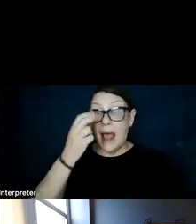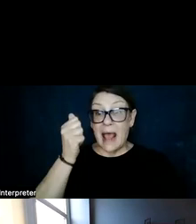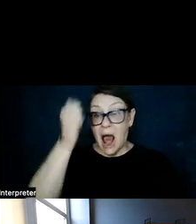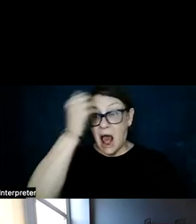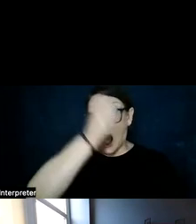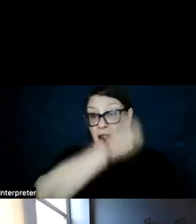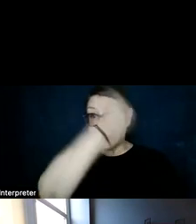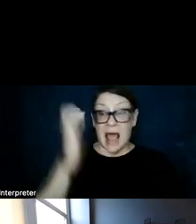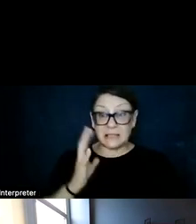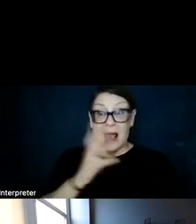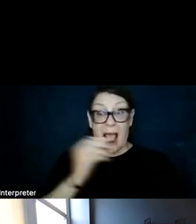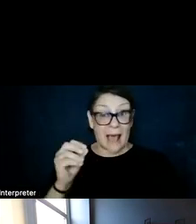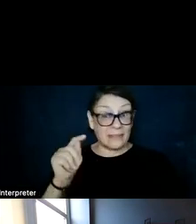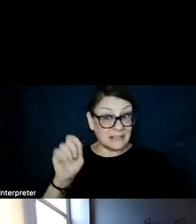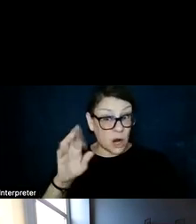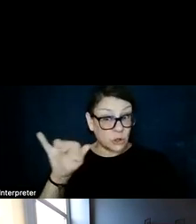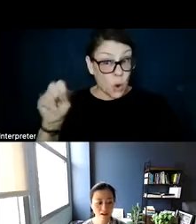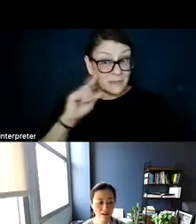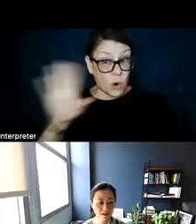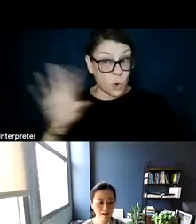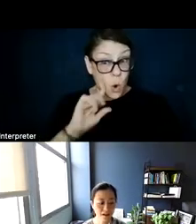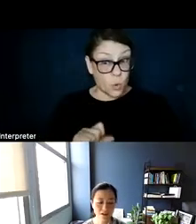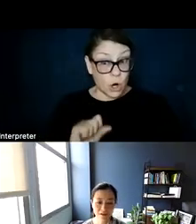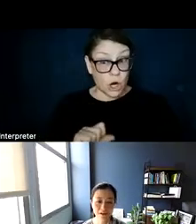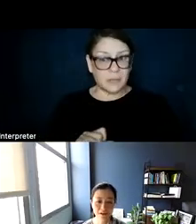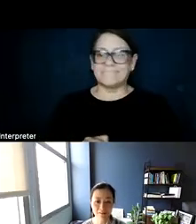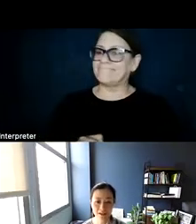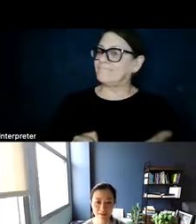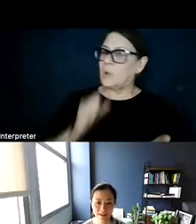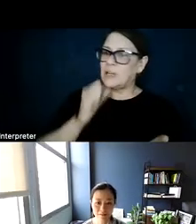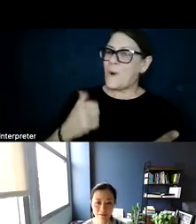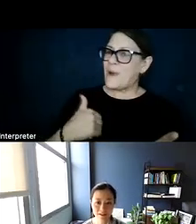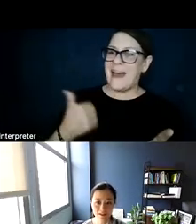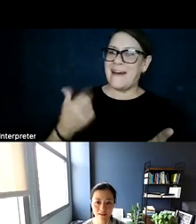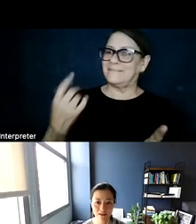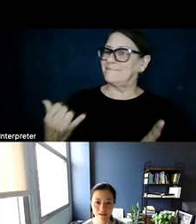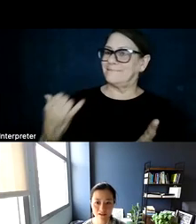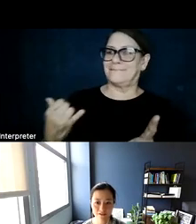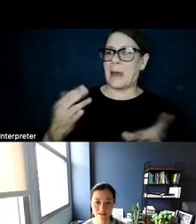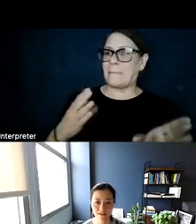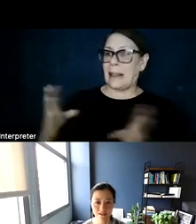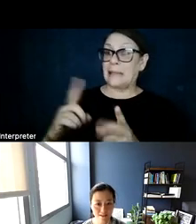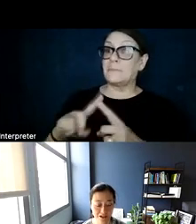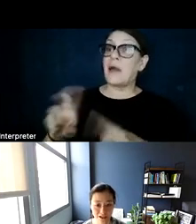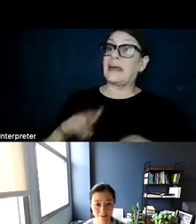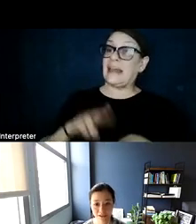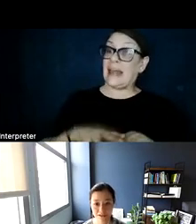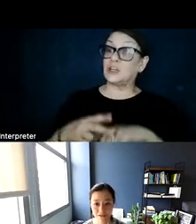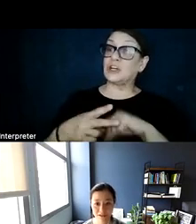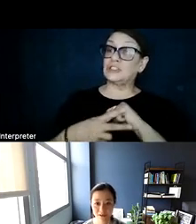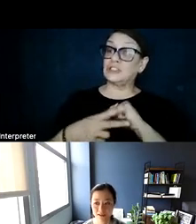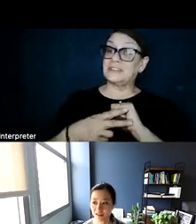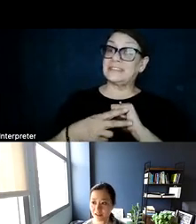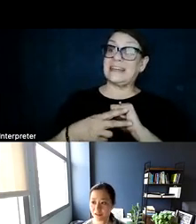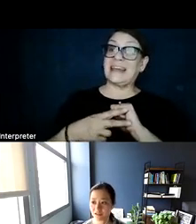and the territories? Do any of this work? We don't have immediate plans, but the Nature Conservancy Alaska chapter has